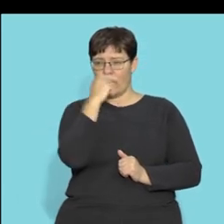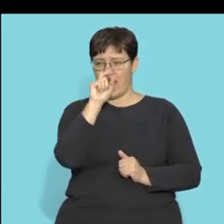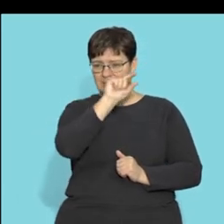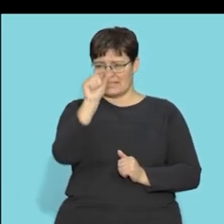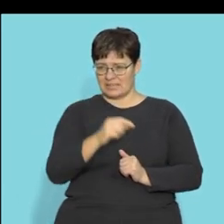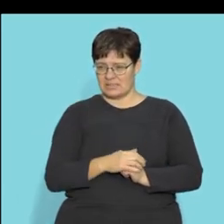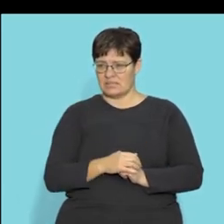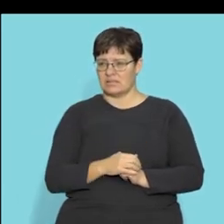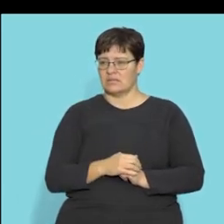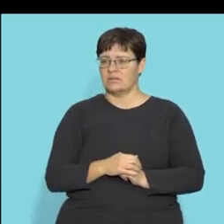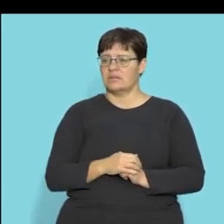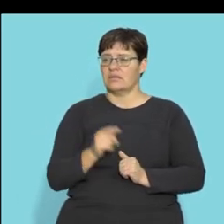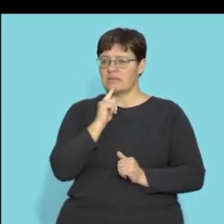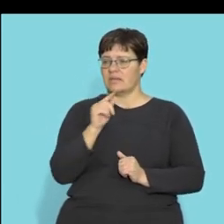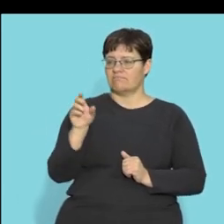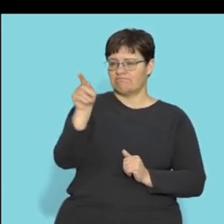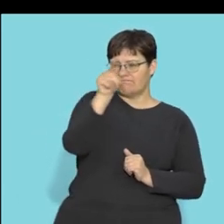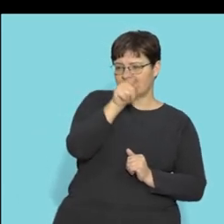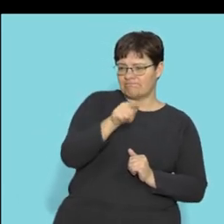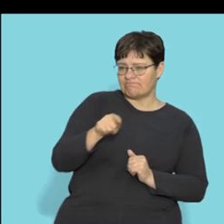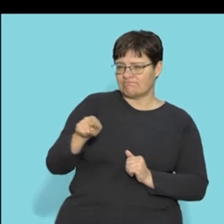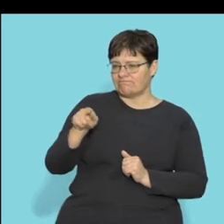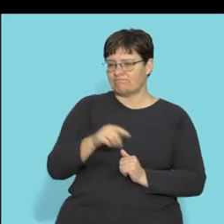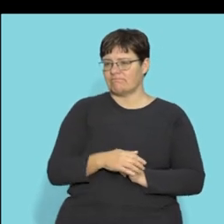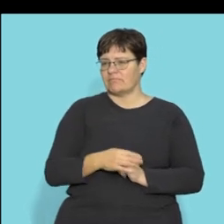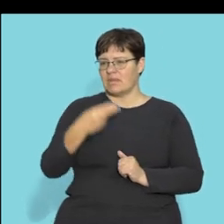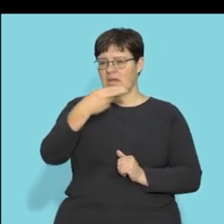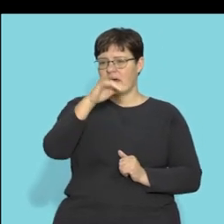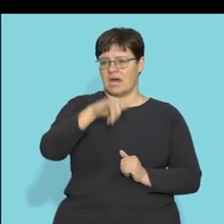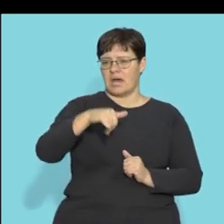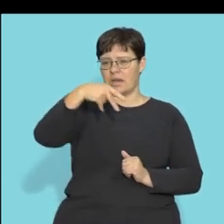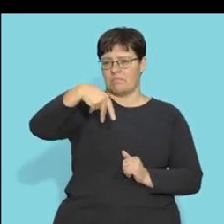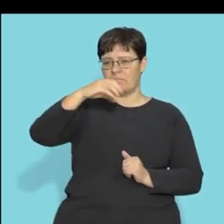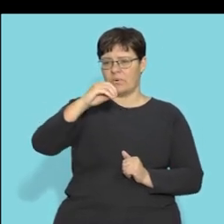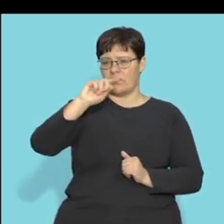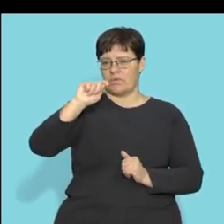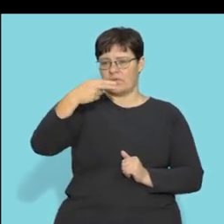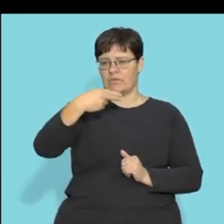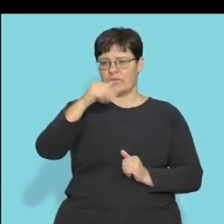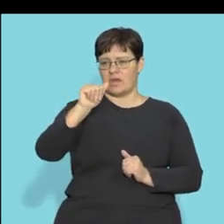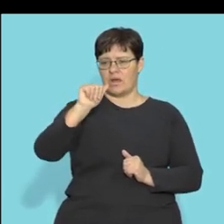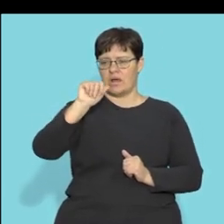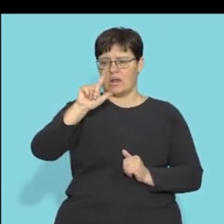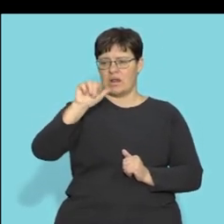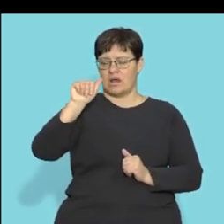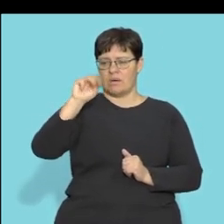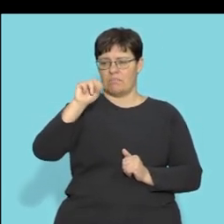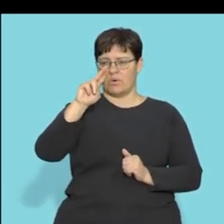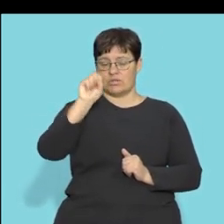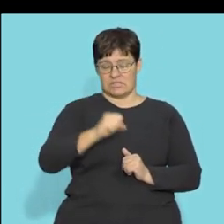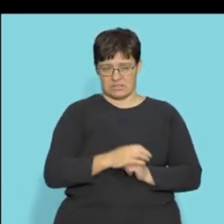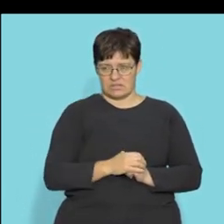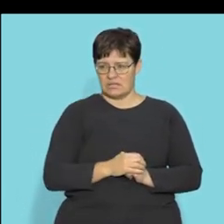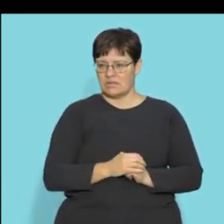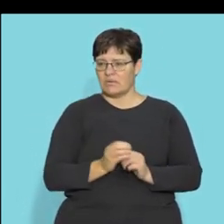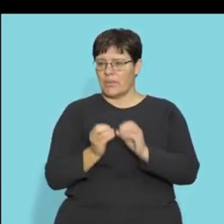nicely there's the hypothalamus right and this part here sorry i've drawn the wrong place there